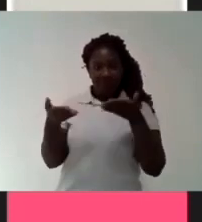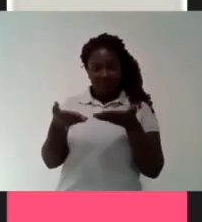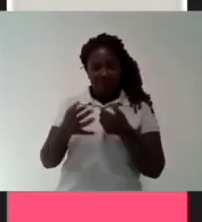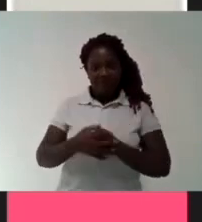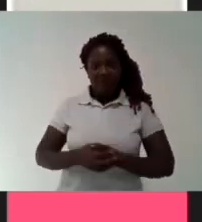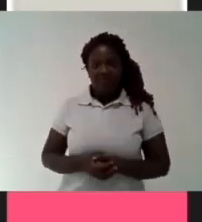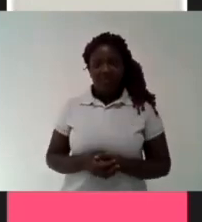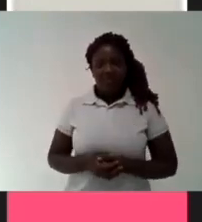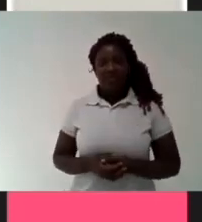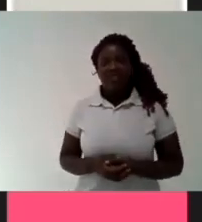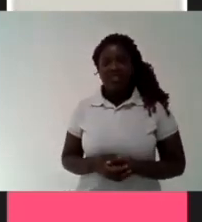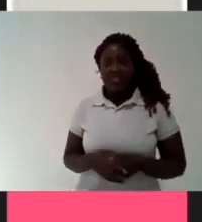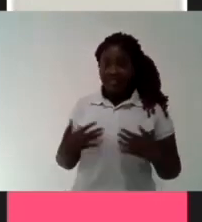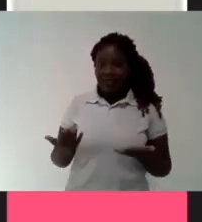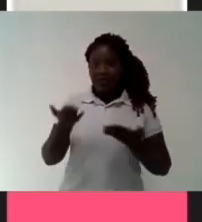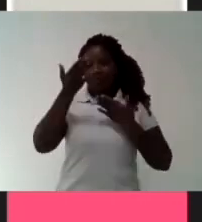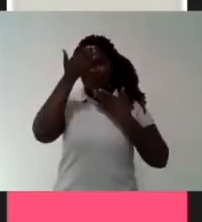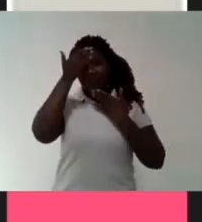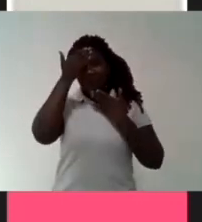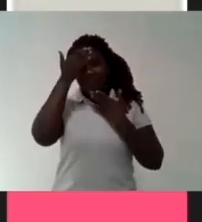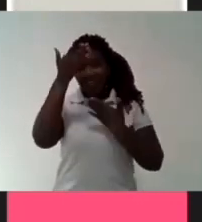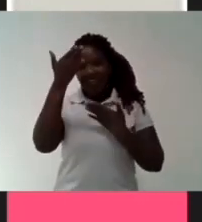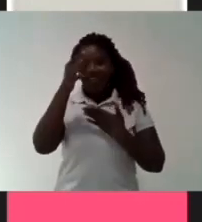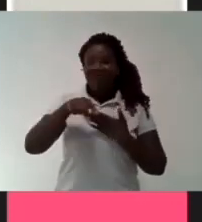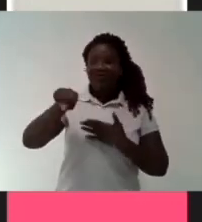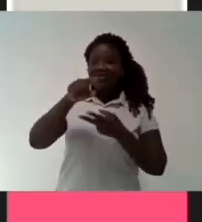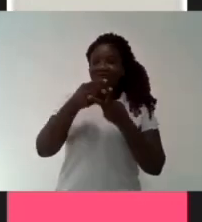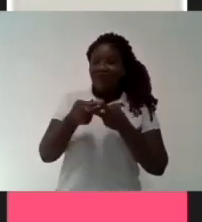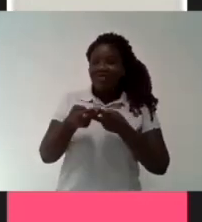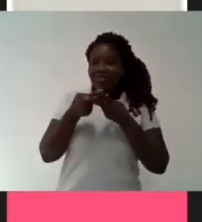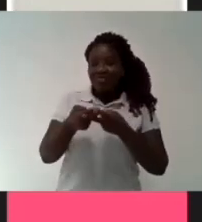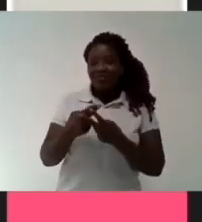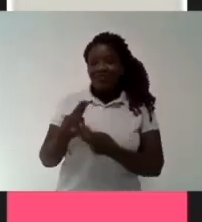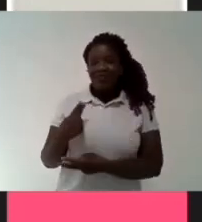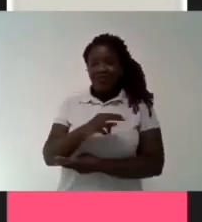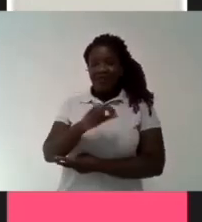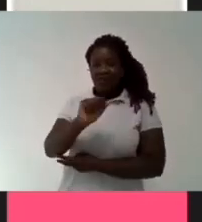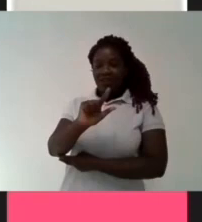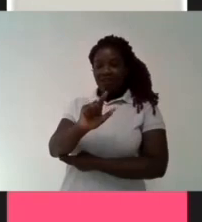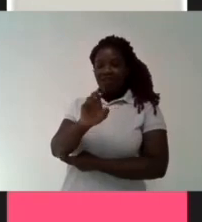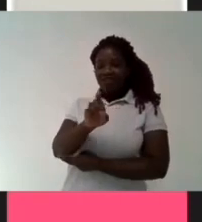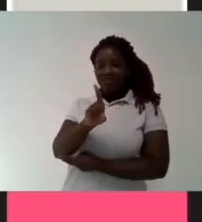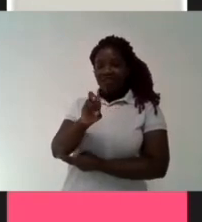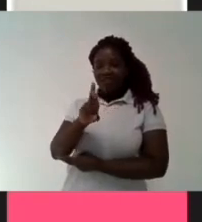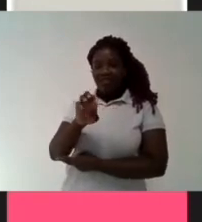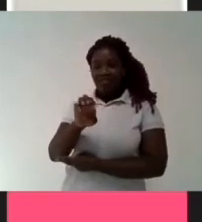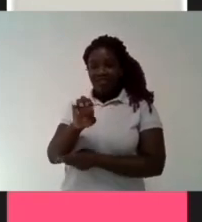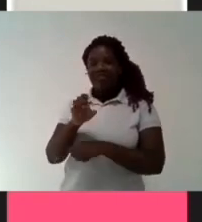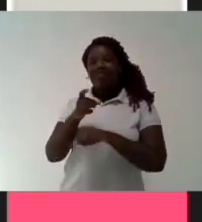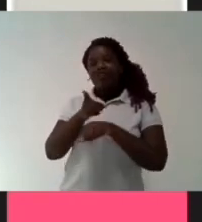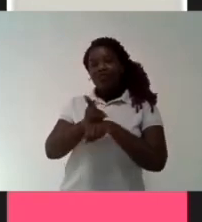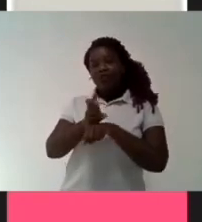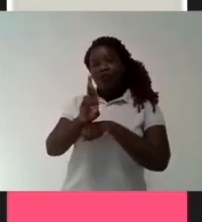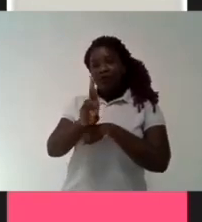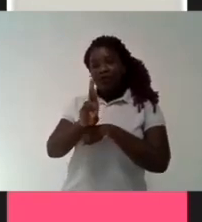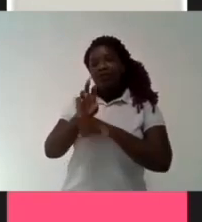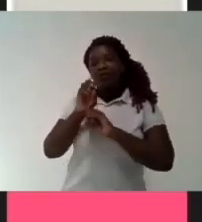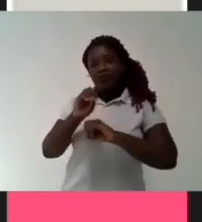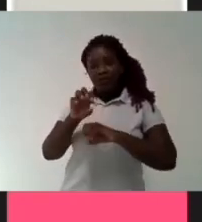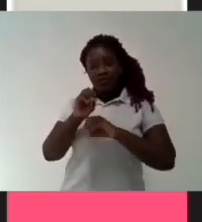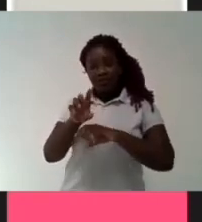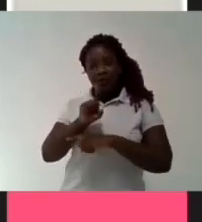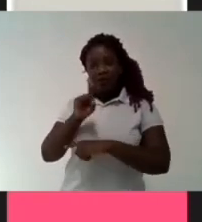channels of Brazil Forum UK website and also the